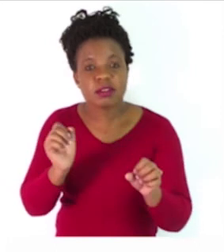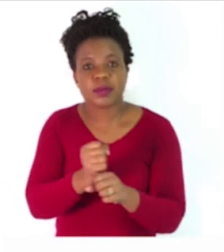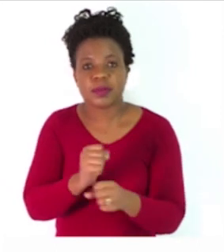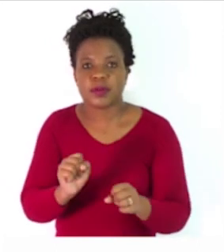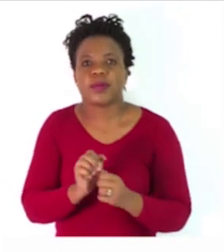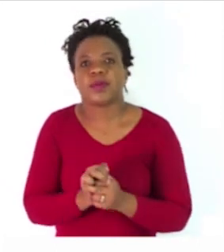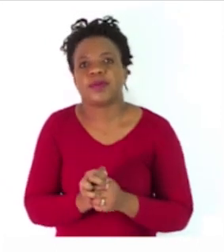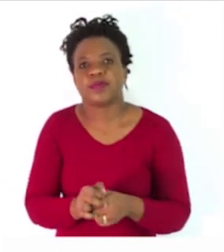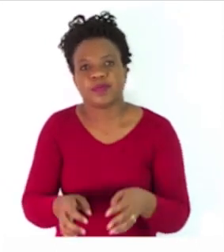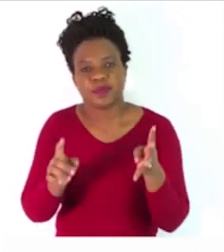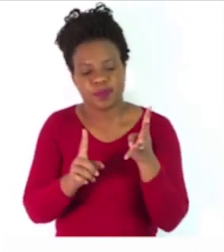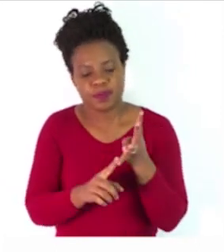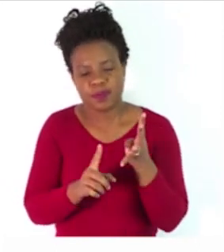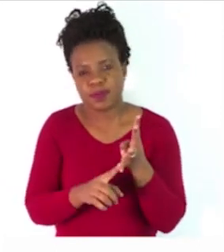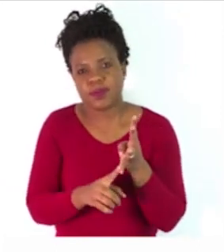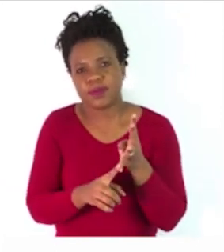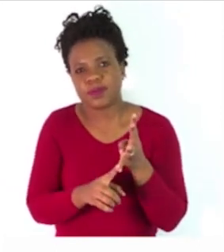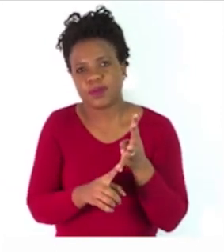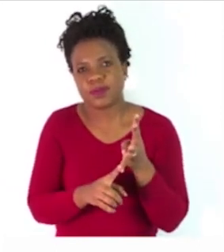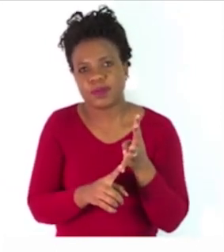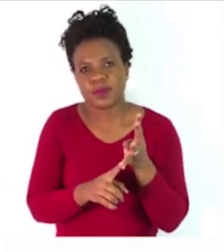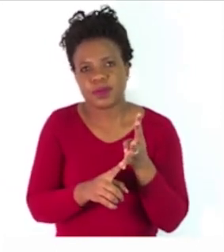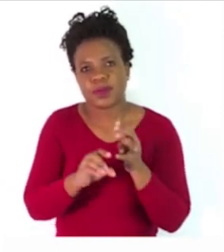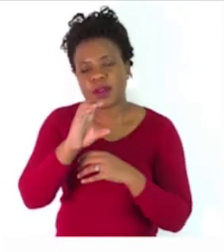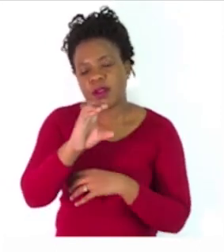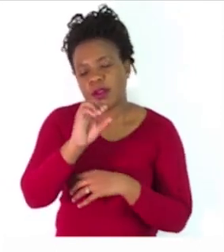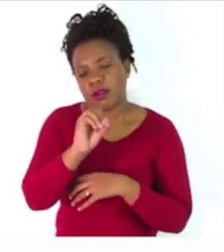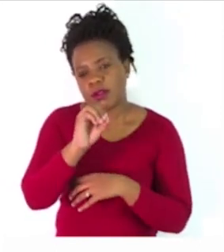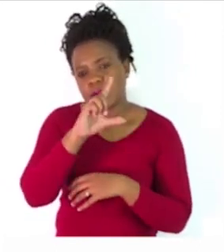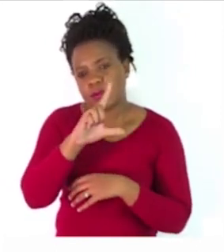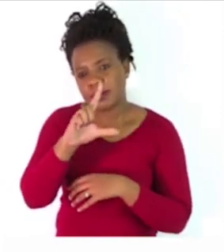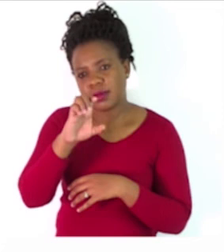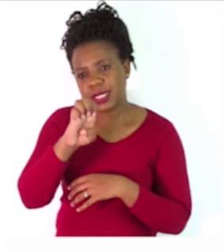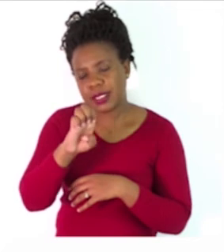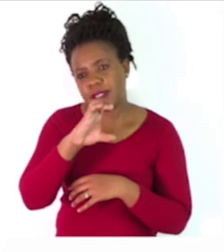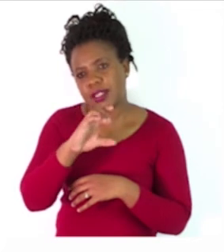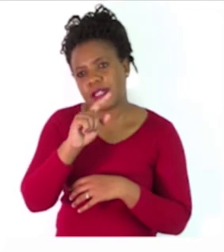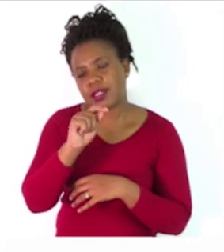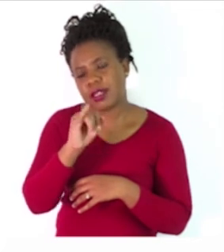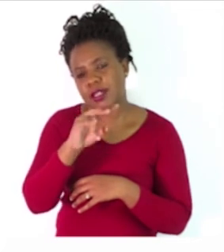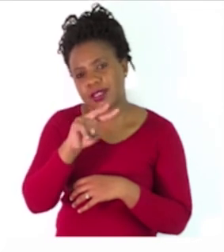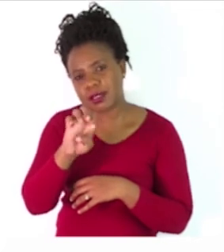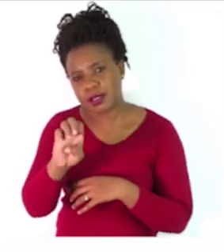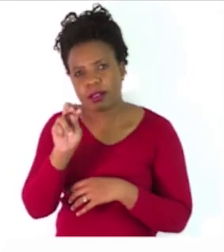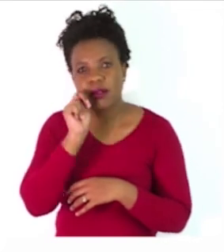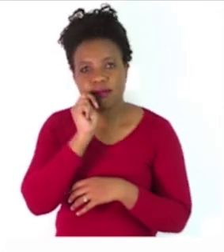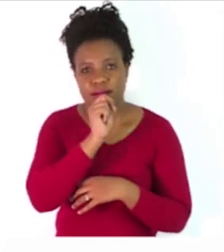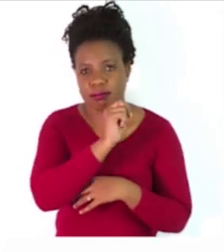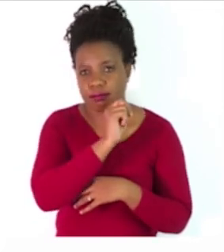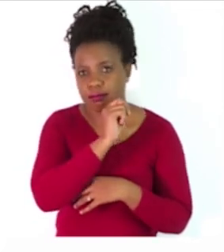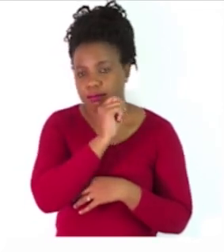category of our nouns is collective nouns. These are names given